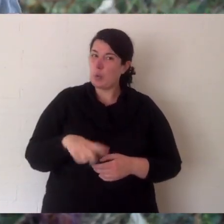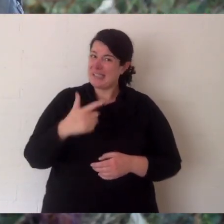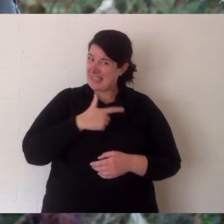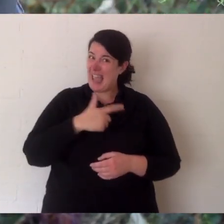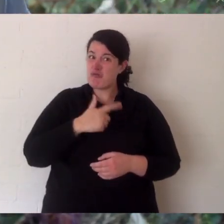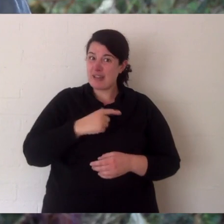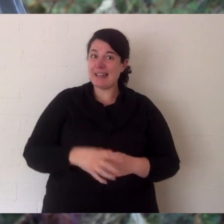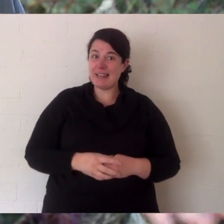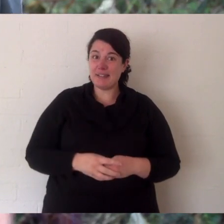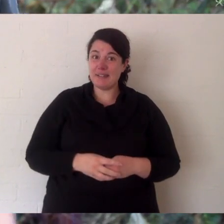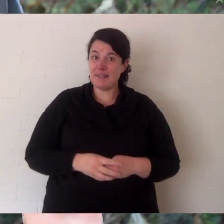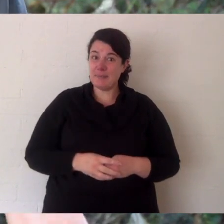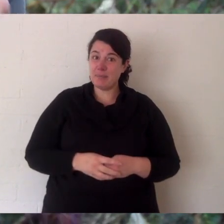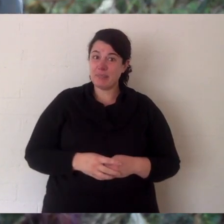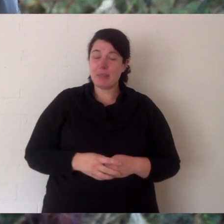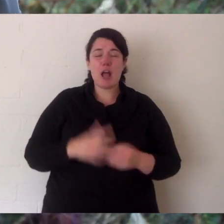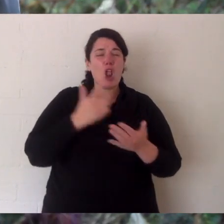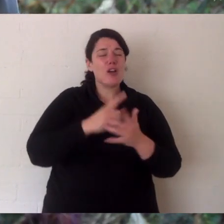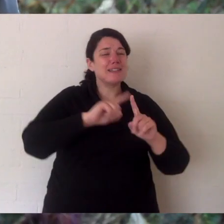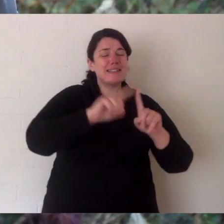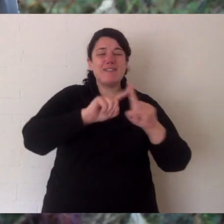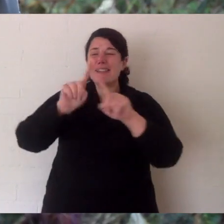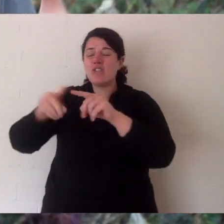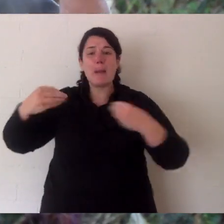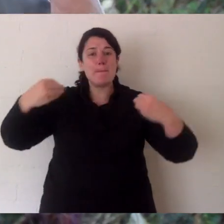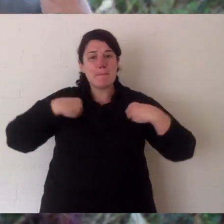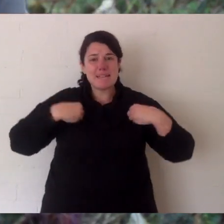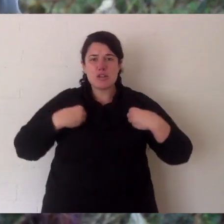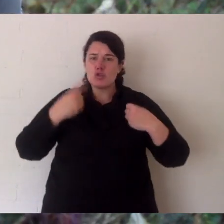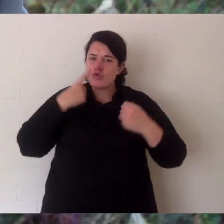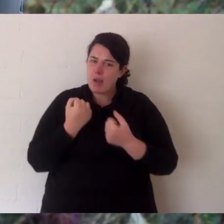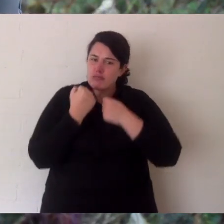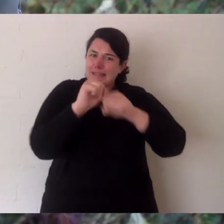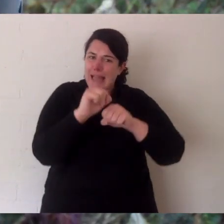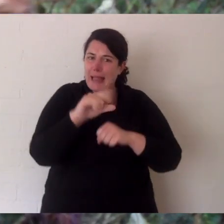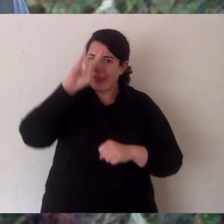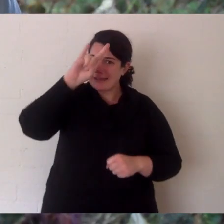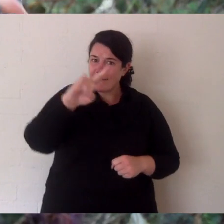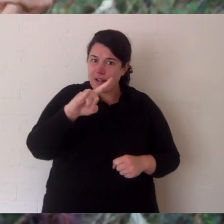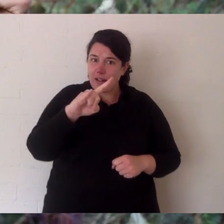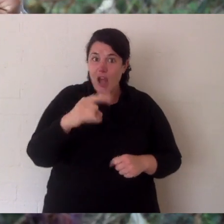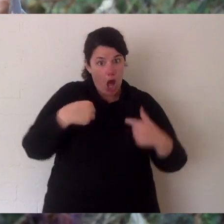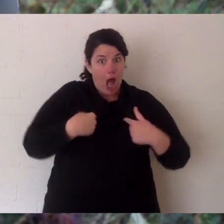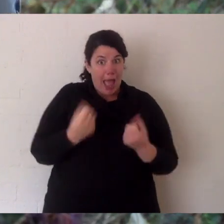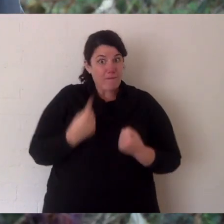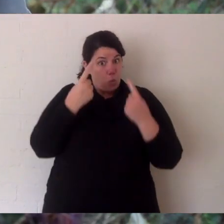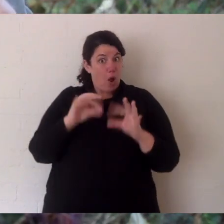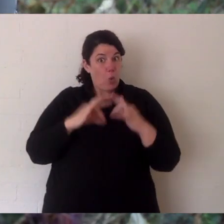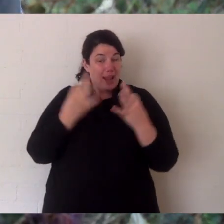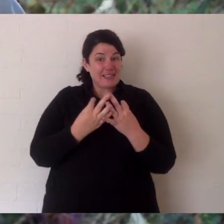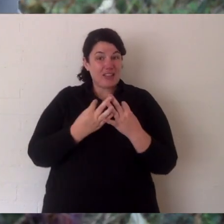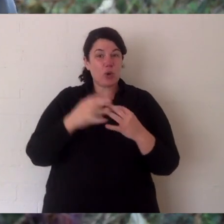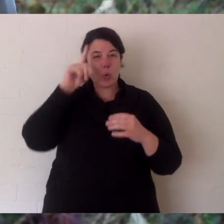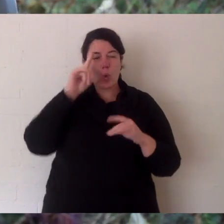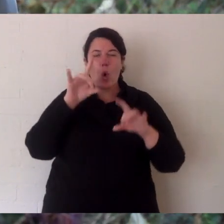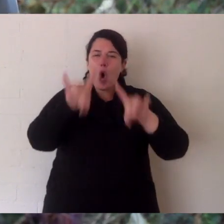somewhere around 10 to 20,000 it's a really scary number but there are a whole range of organizations fighting to